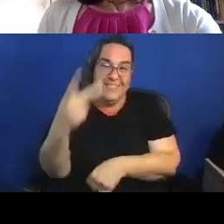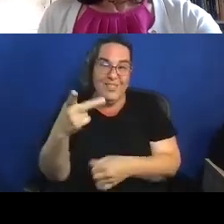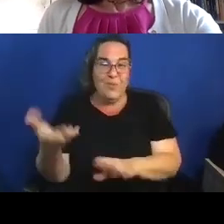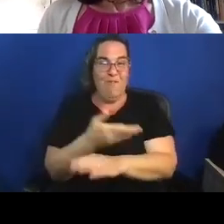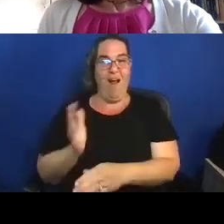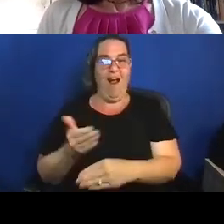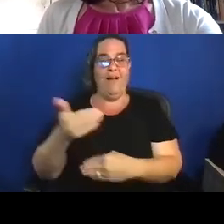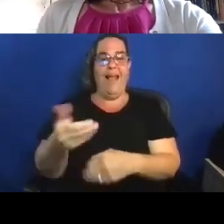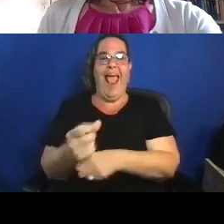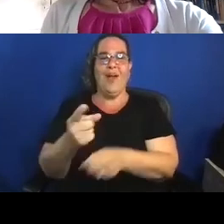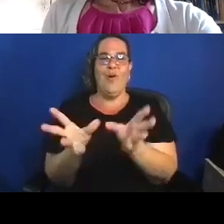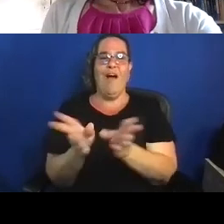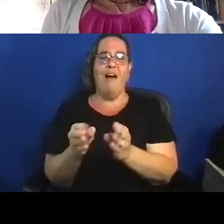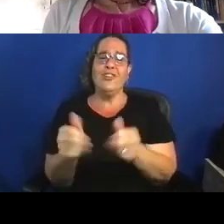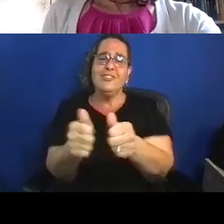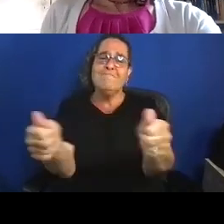Thanks, everyone.